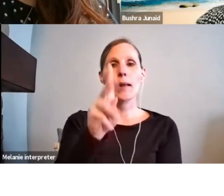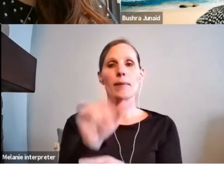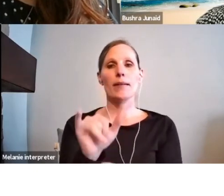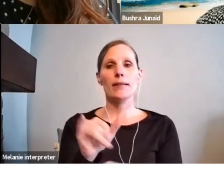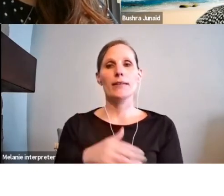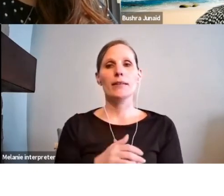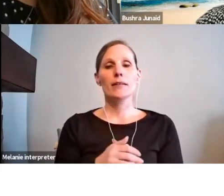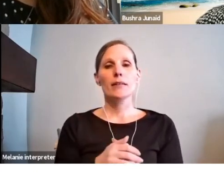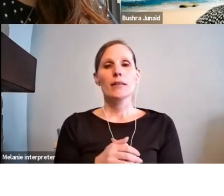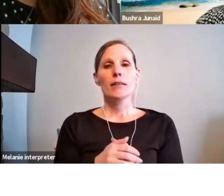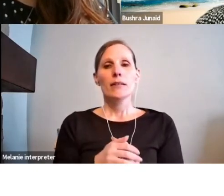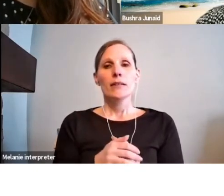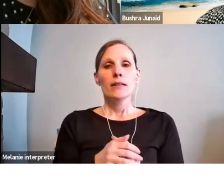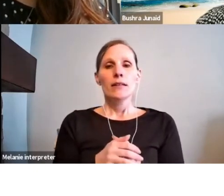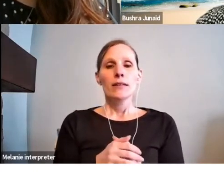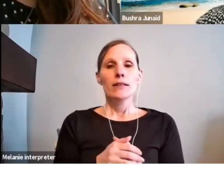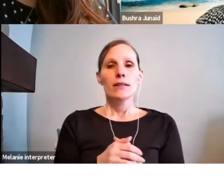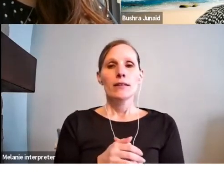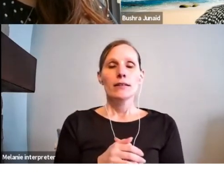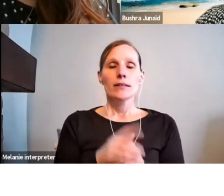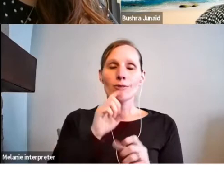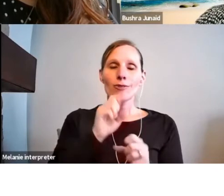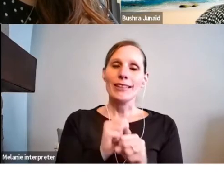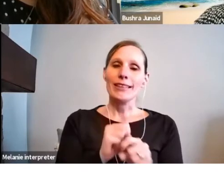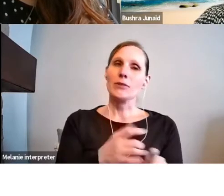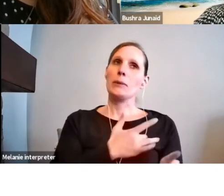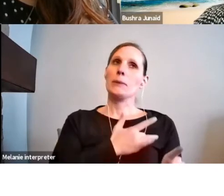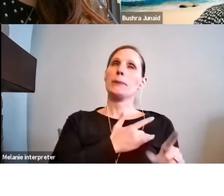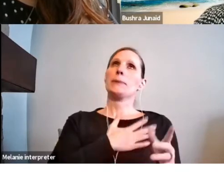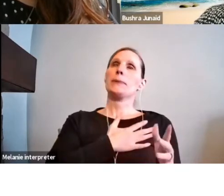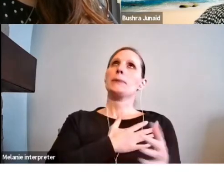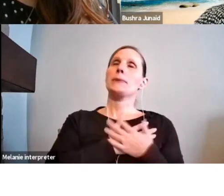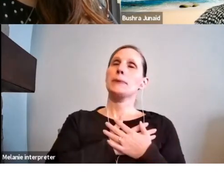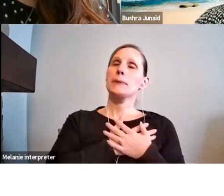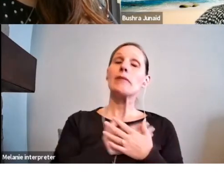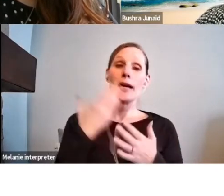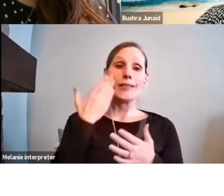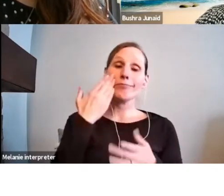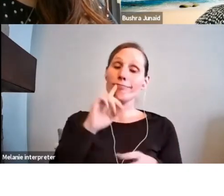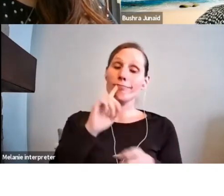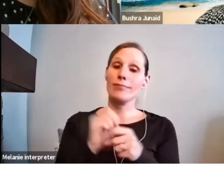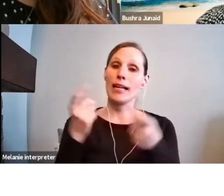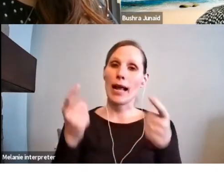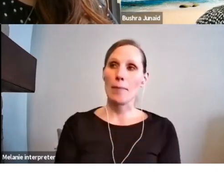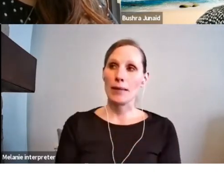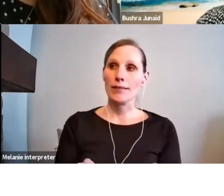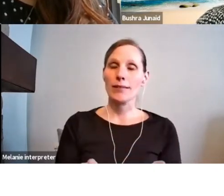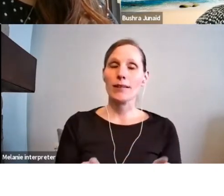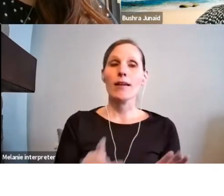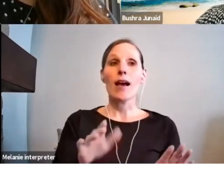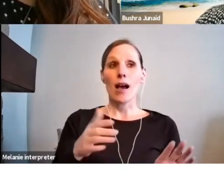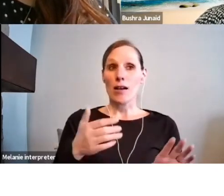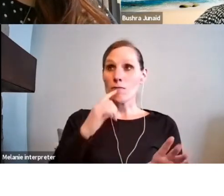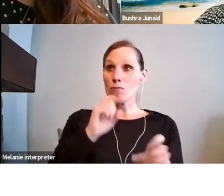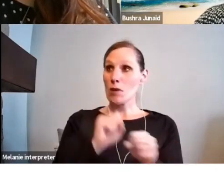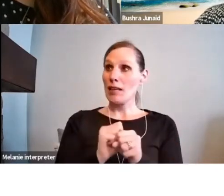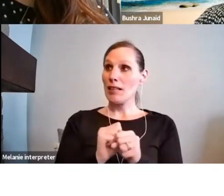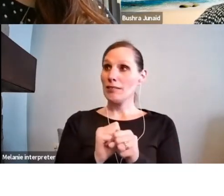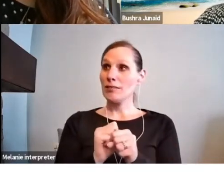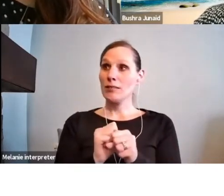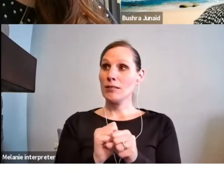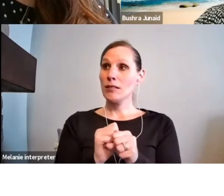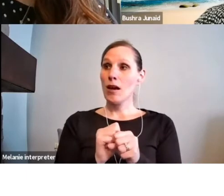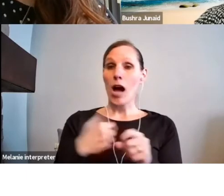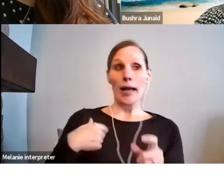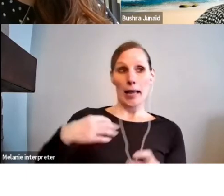Okay, and this one's a bit of a heartbreaker. I know that this happens. This question is, although I got positive feedback about my